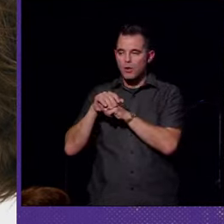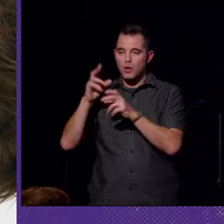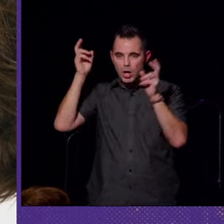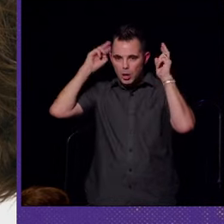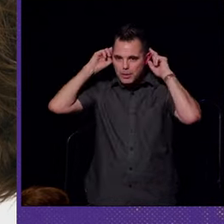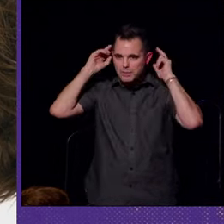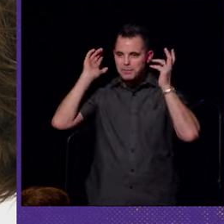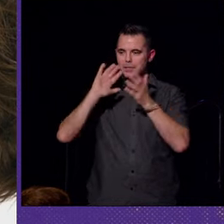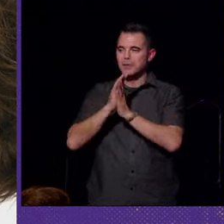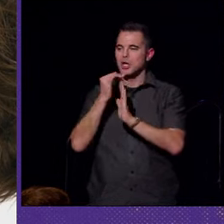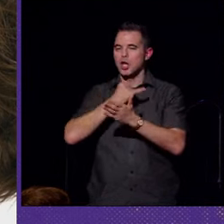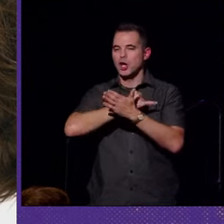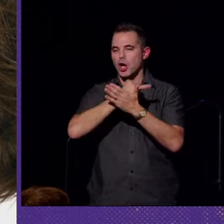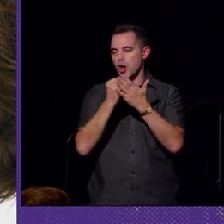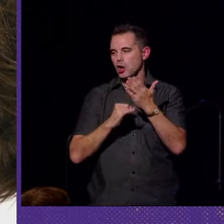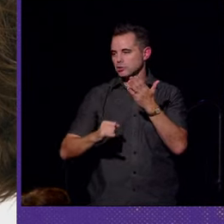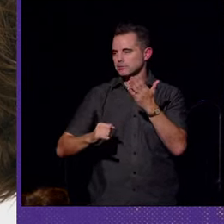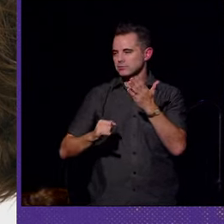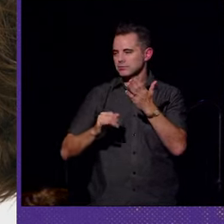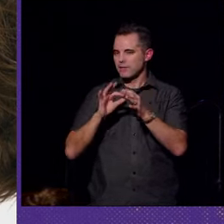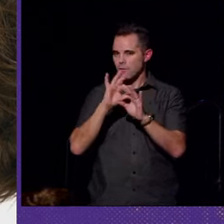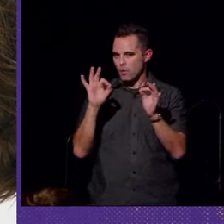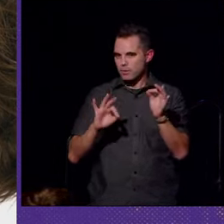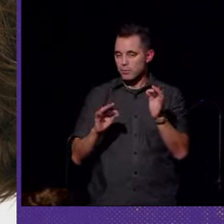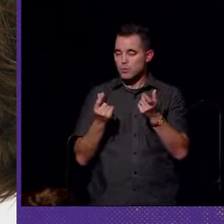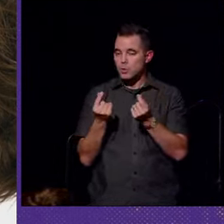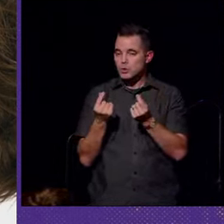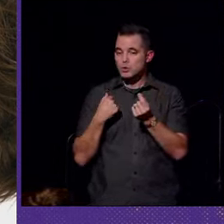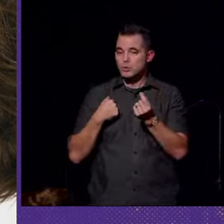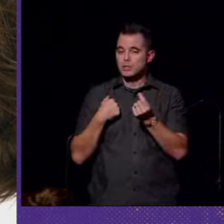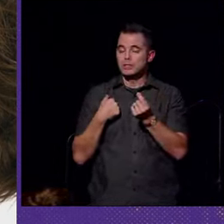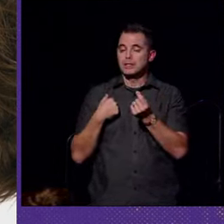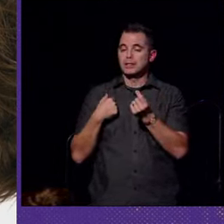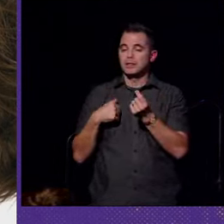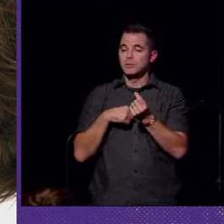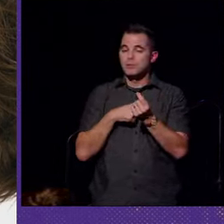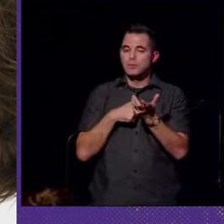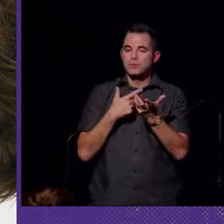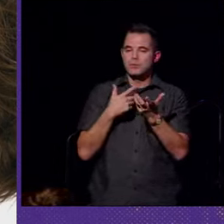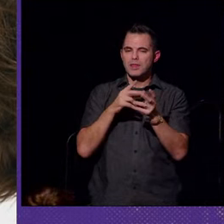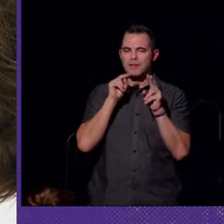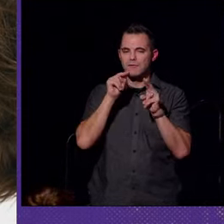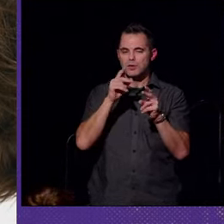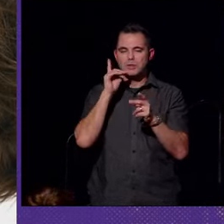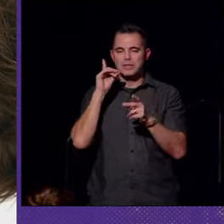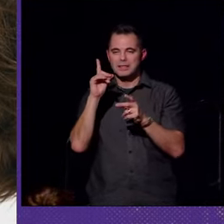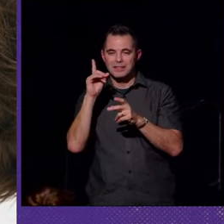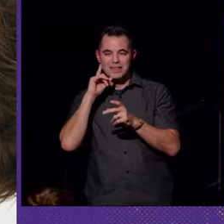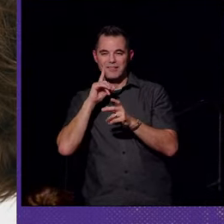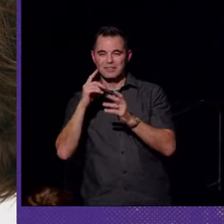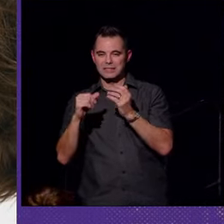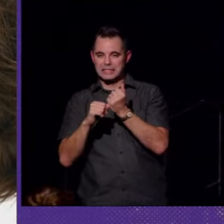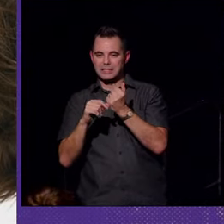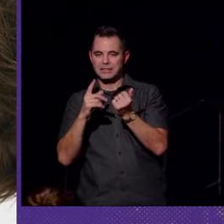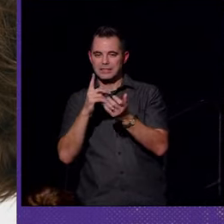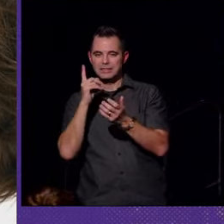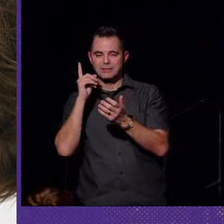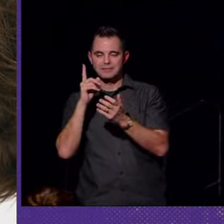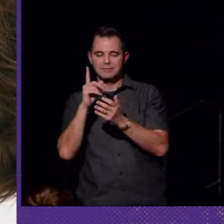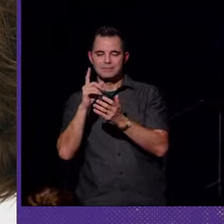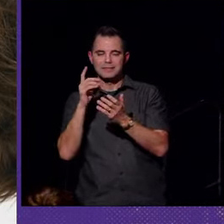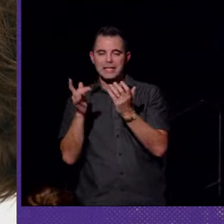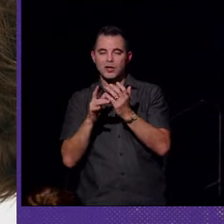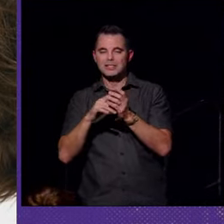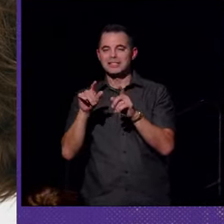into an art form. And what they wanted to do is view deafness technology as ear wear,